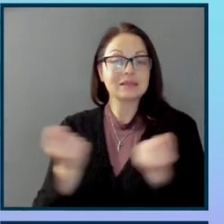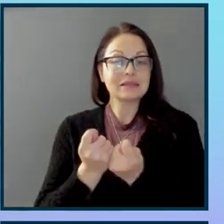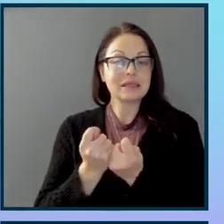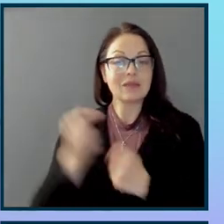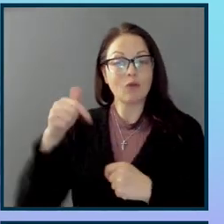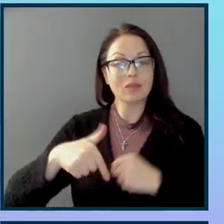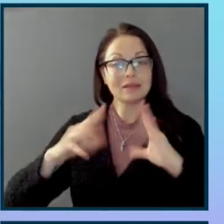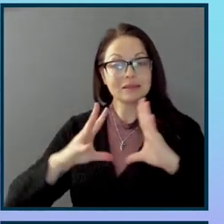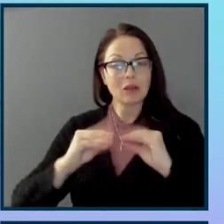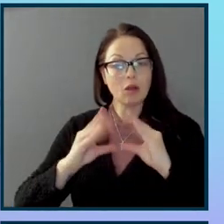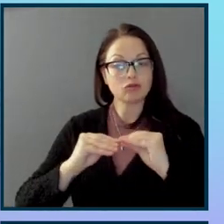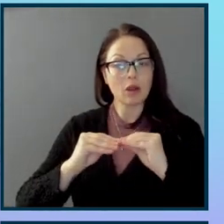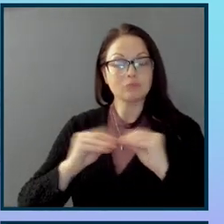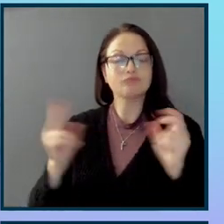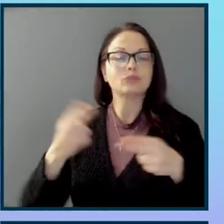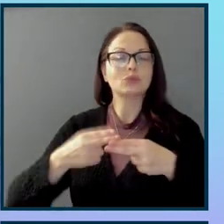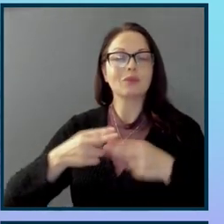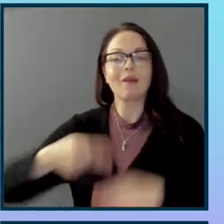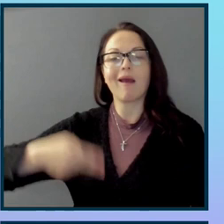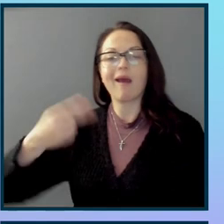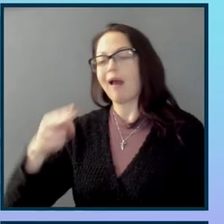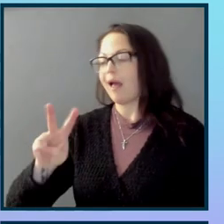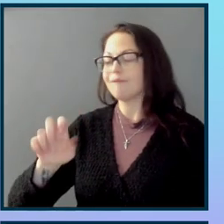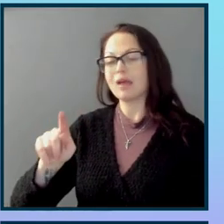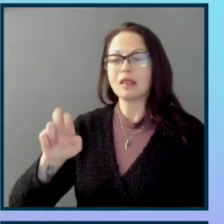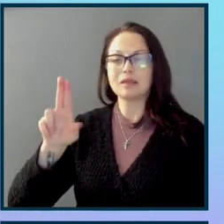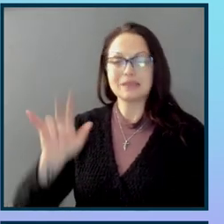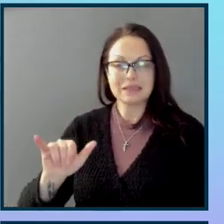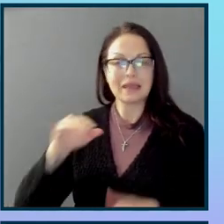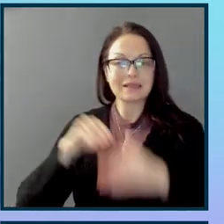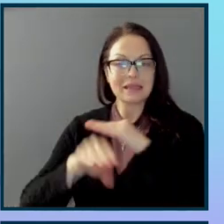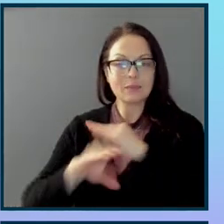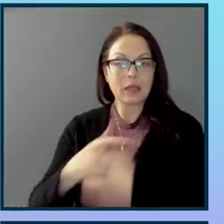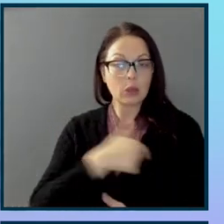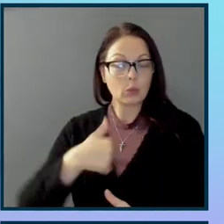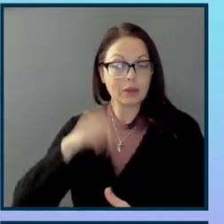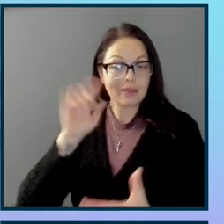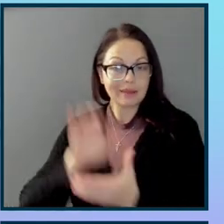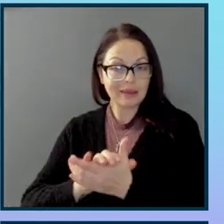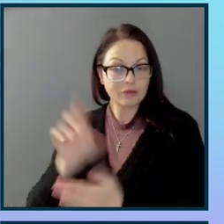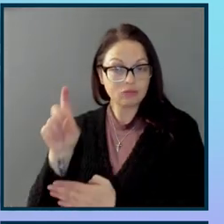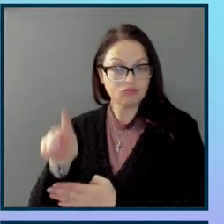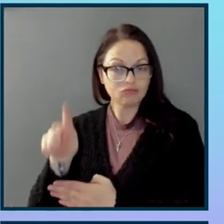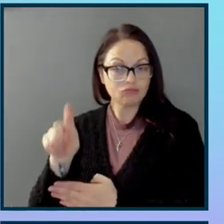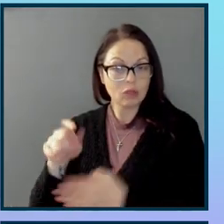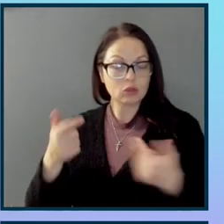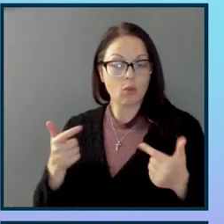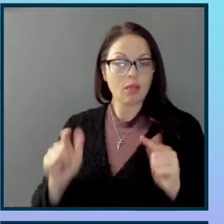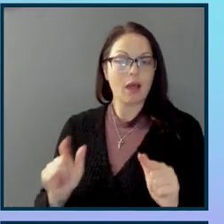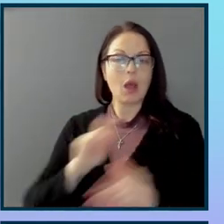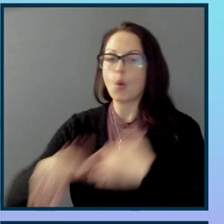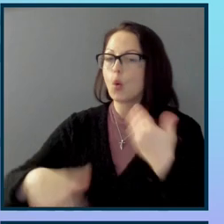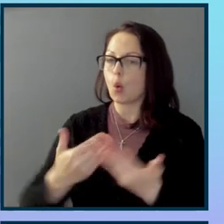is high velocity accessibility. We believe it is necessary to allow all